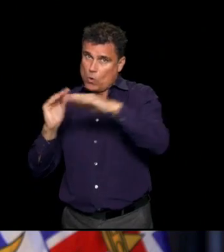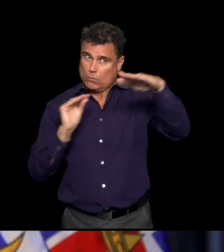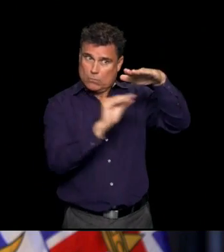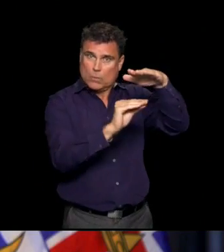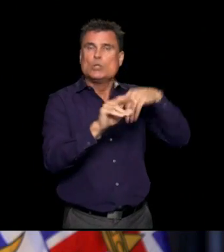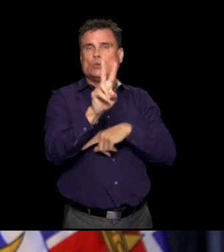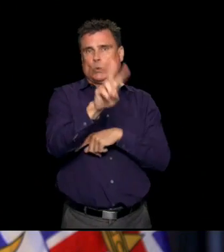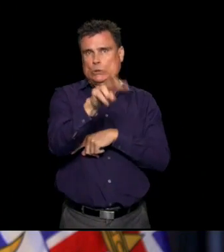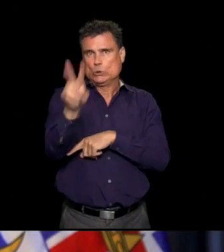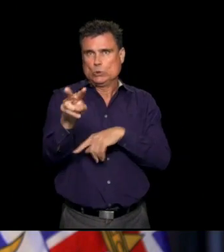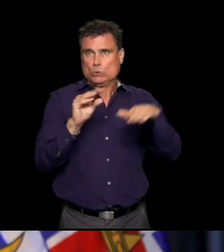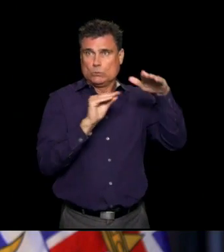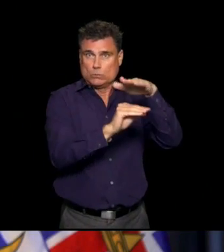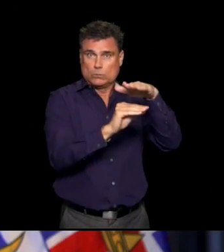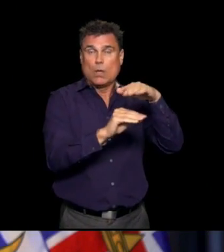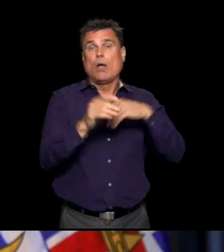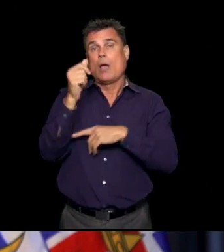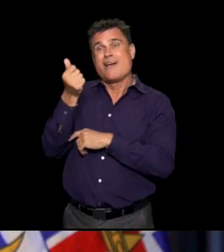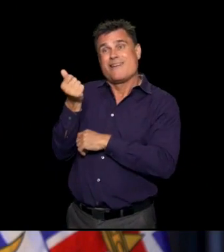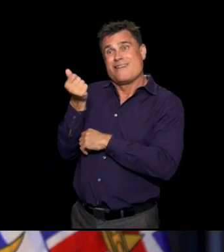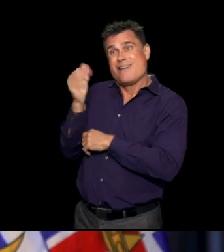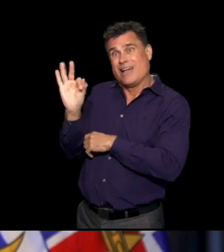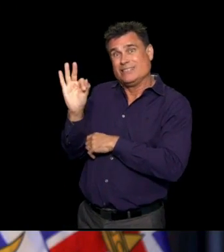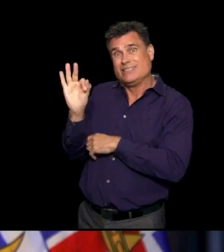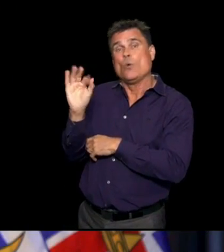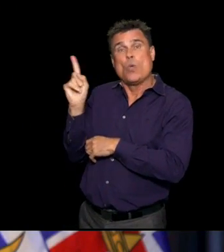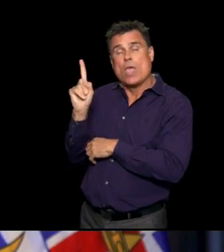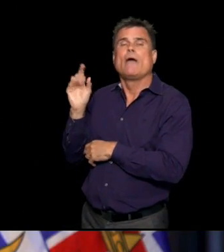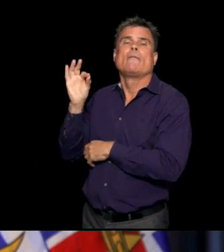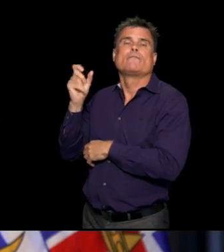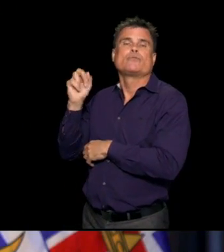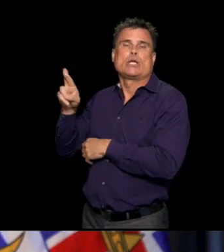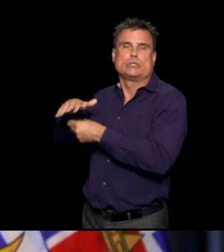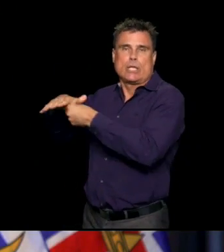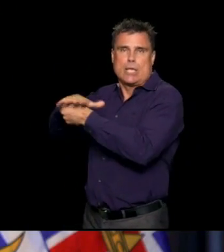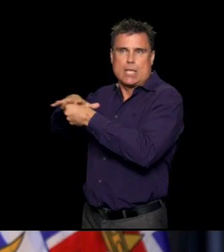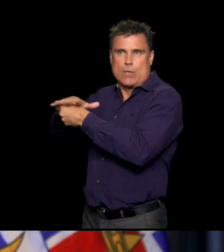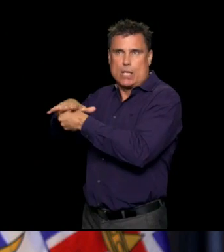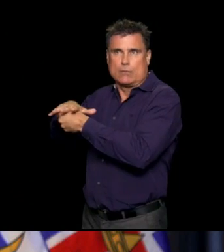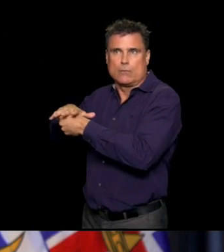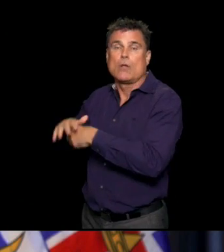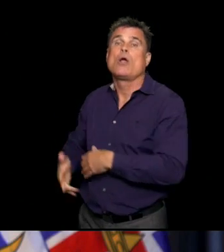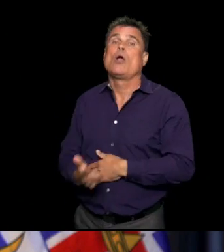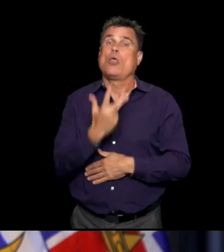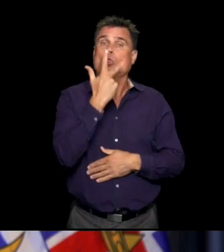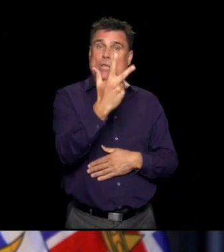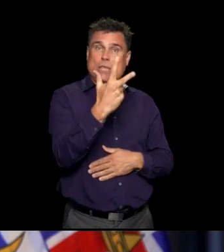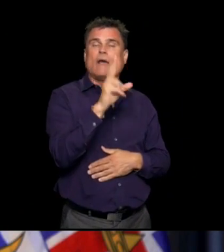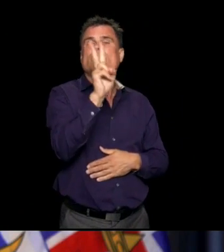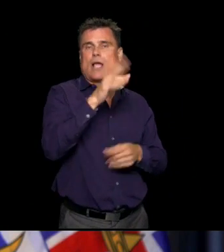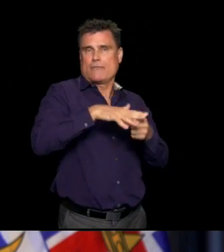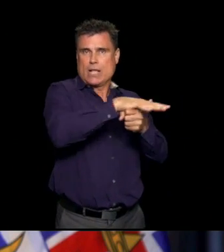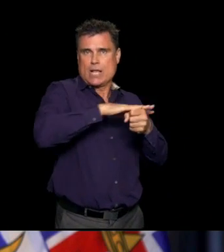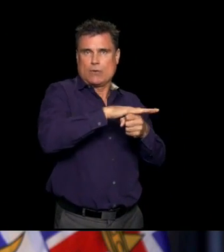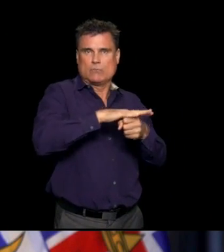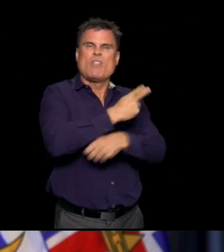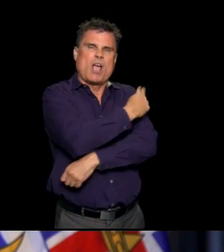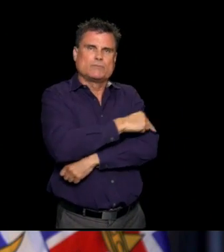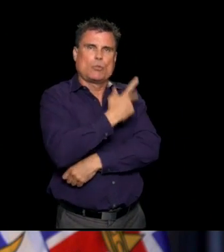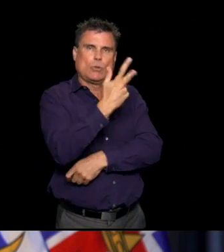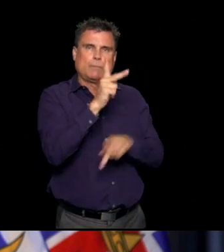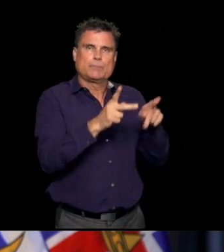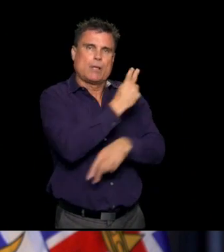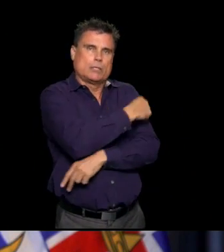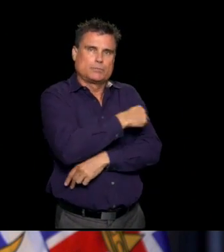Fraser Health. The other three are being taken care of in Vancouver Coastal Health. I wanted to express